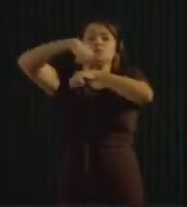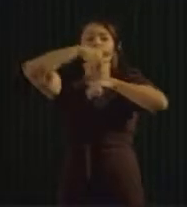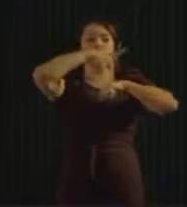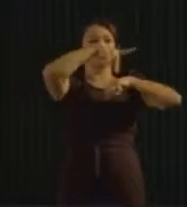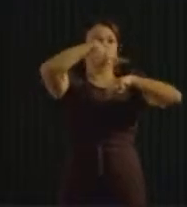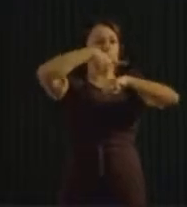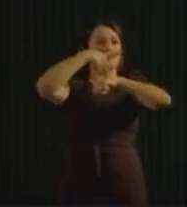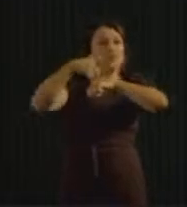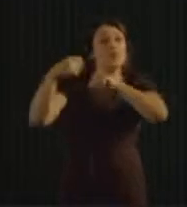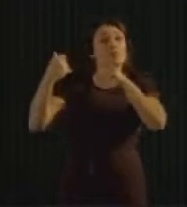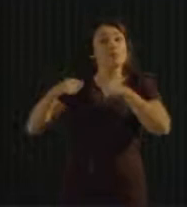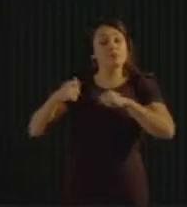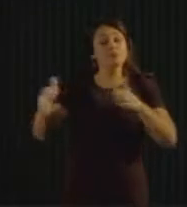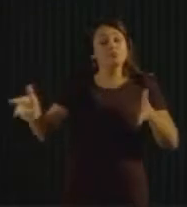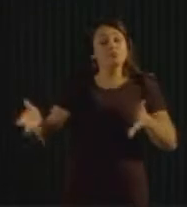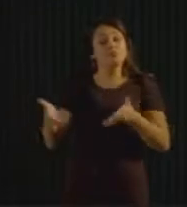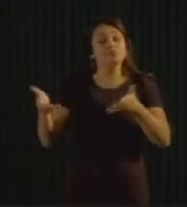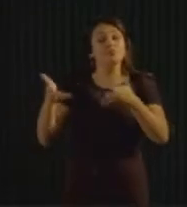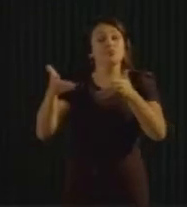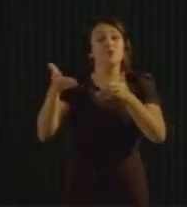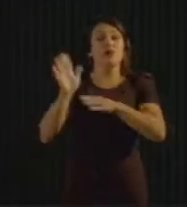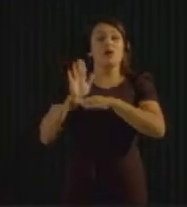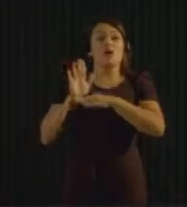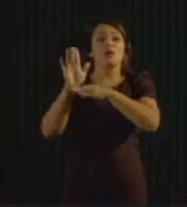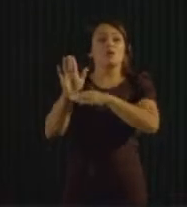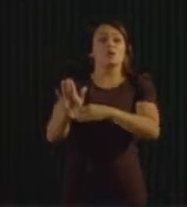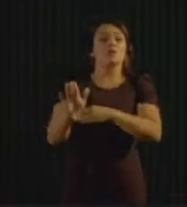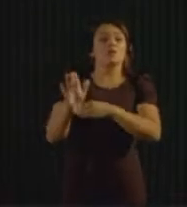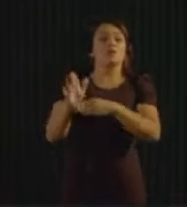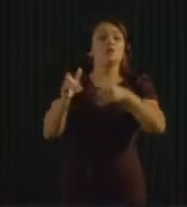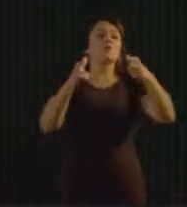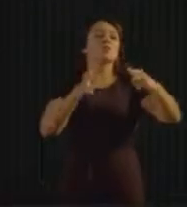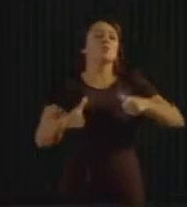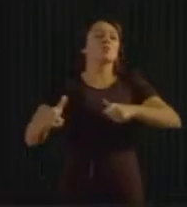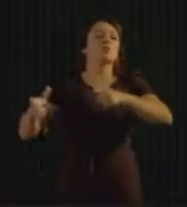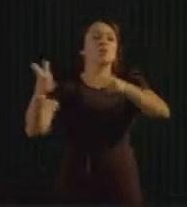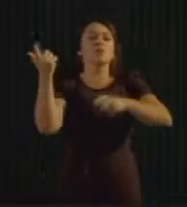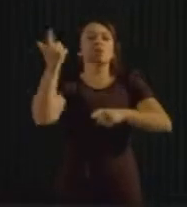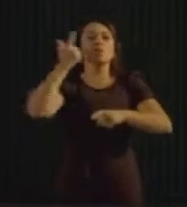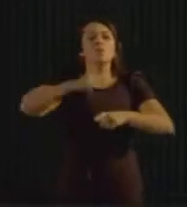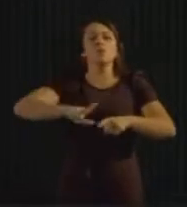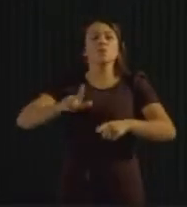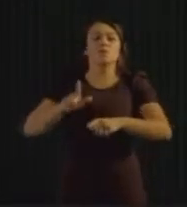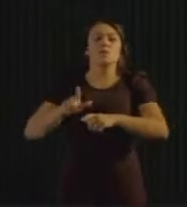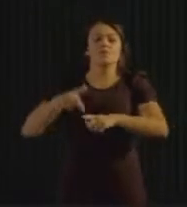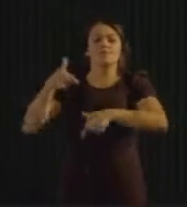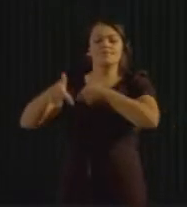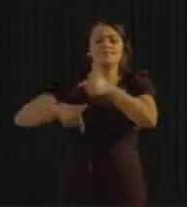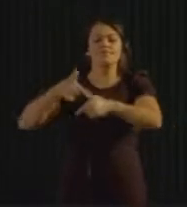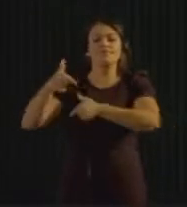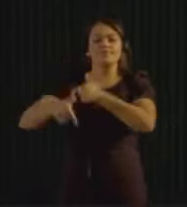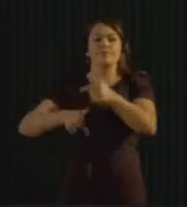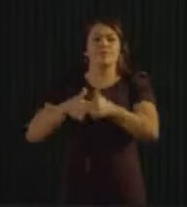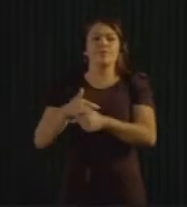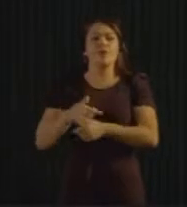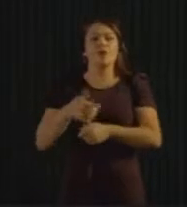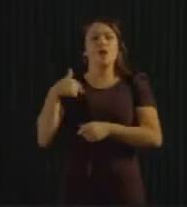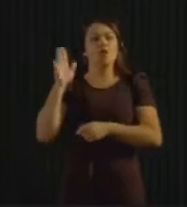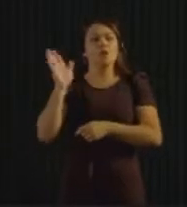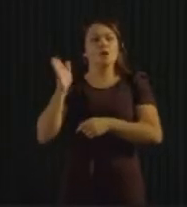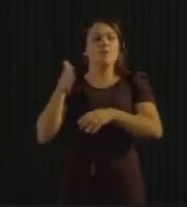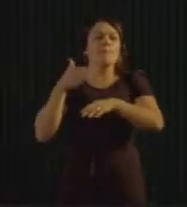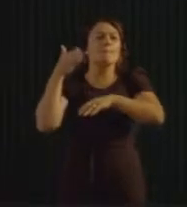own region. That's why I've been working all over the world for 10 years or more, going to different conferences, having workshops, and